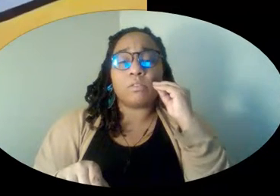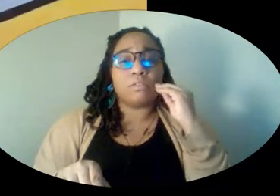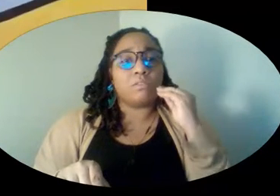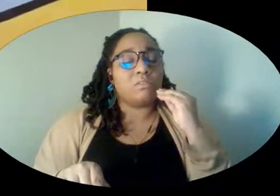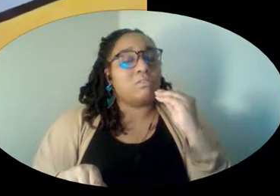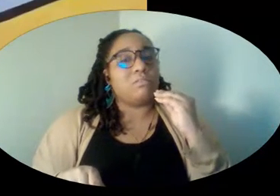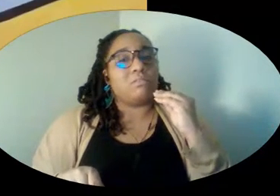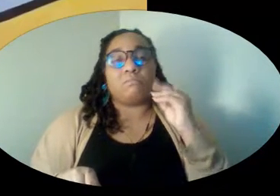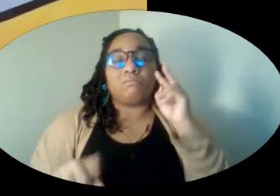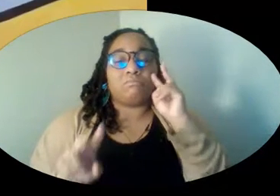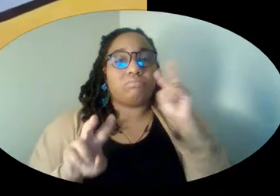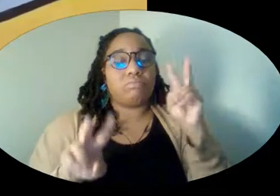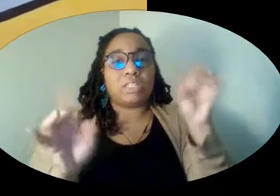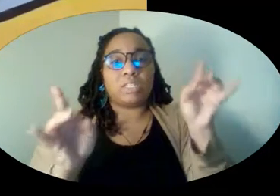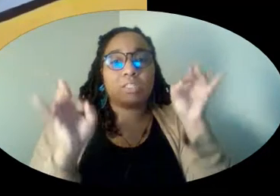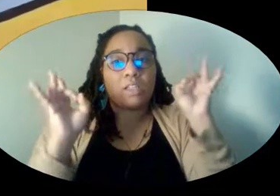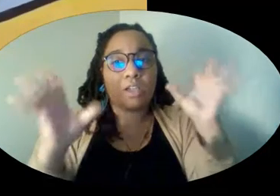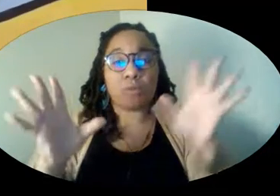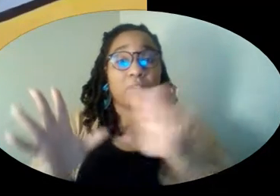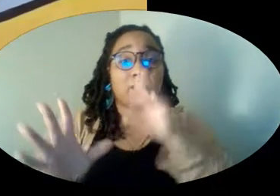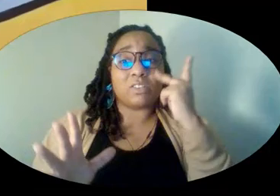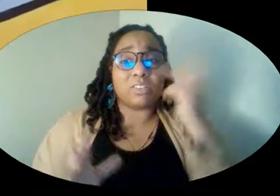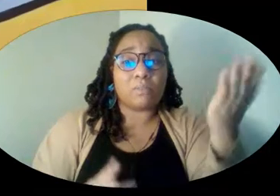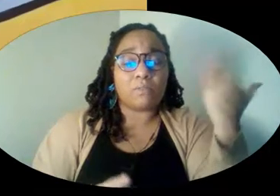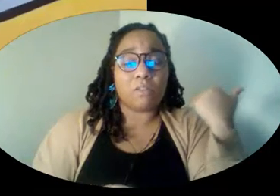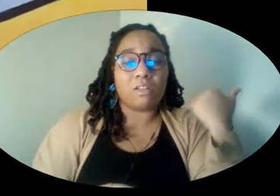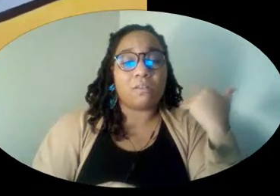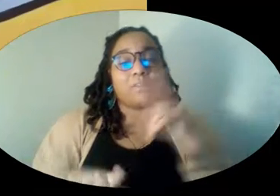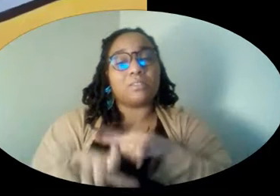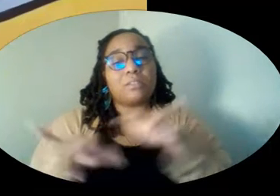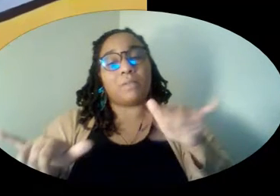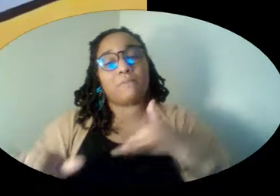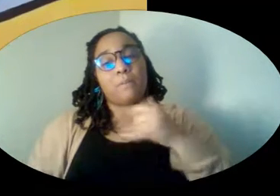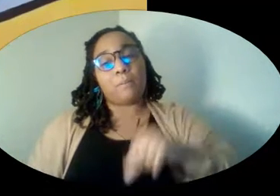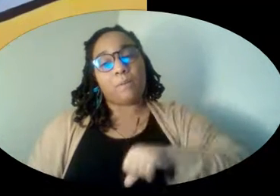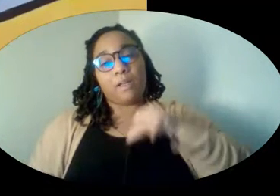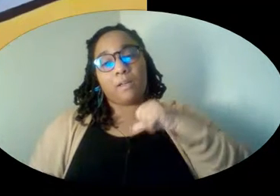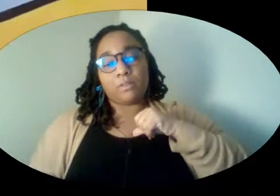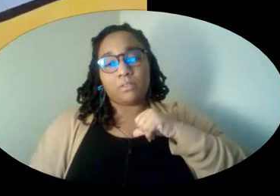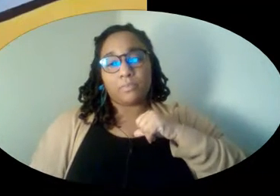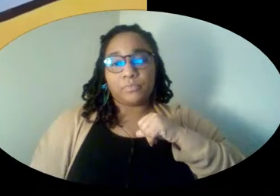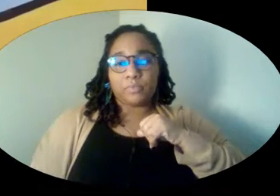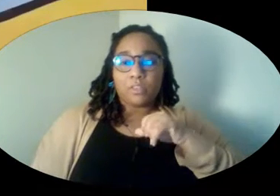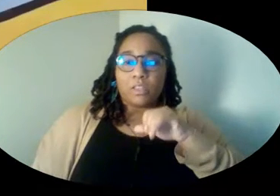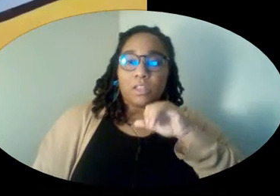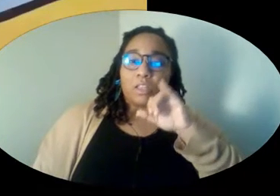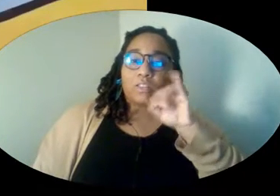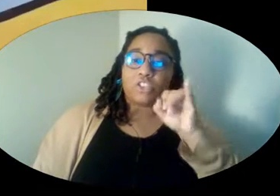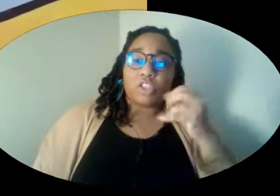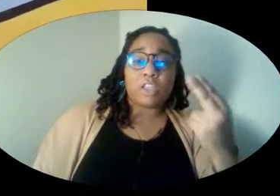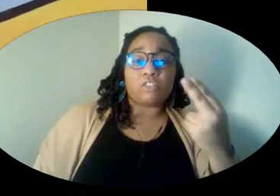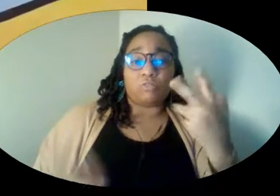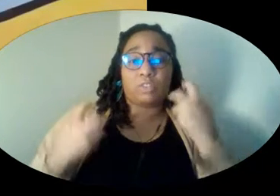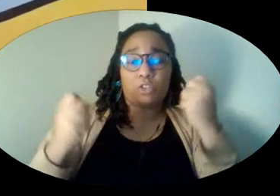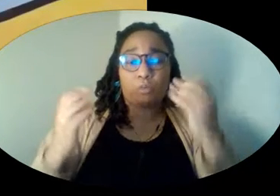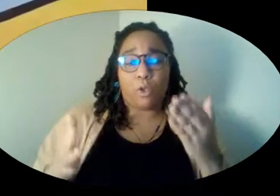anything so terrible. And they had never felt so proud. The Harvey was a hero, and everyone